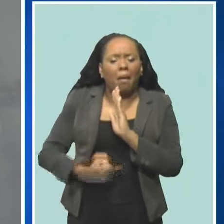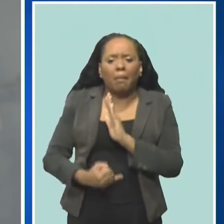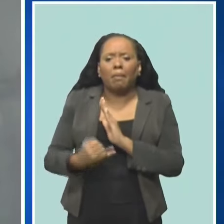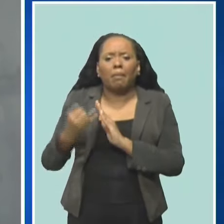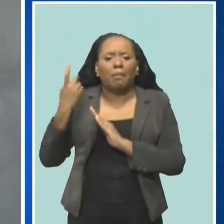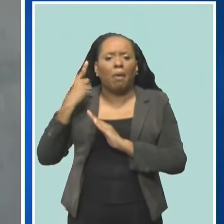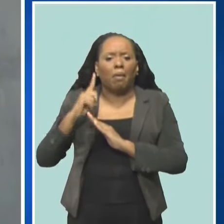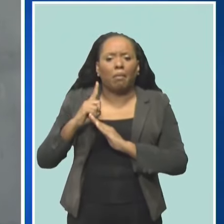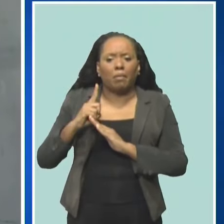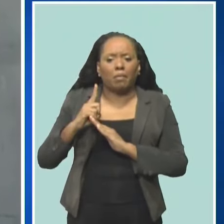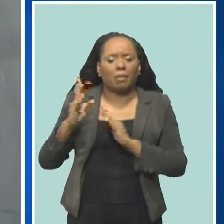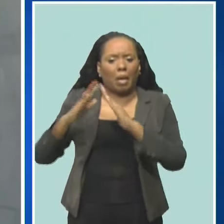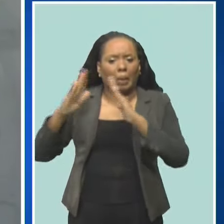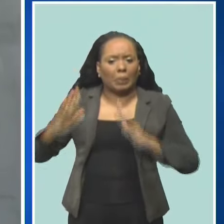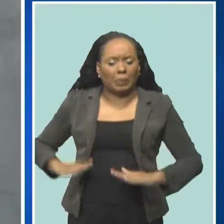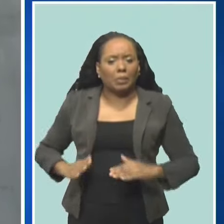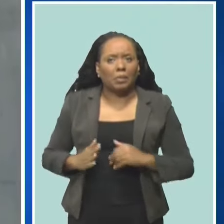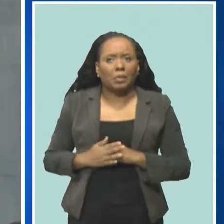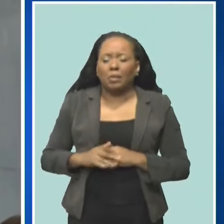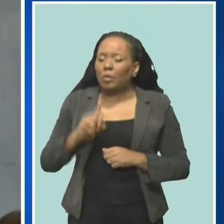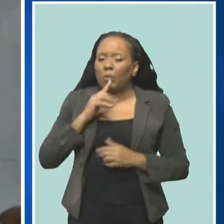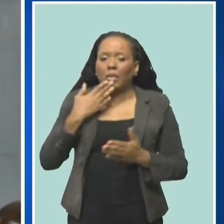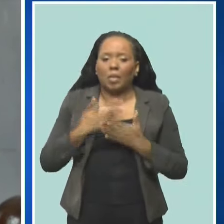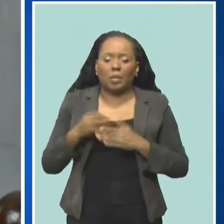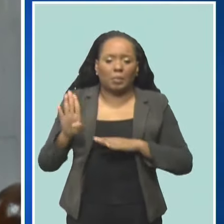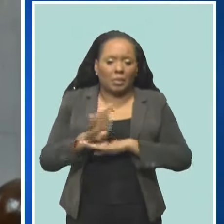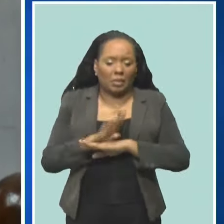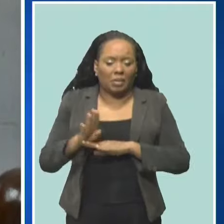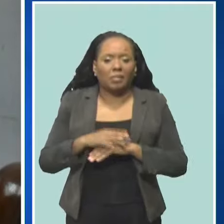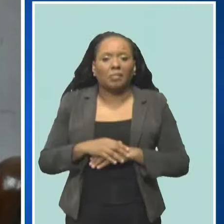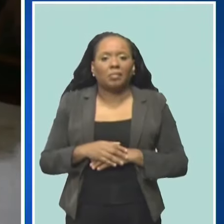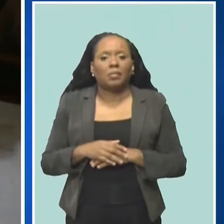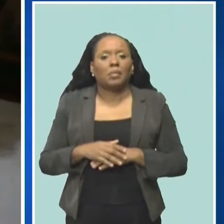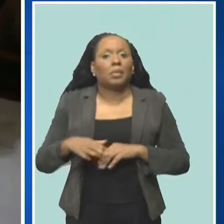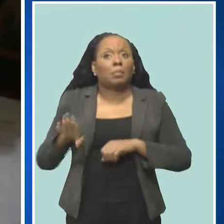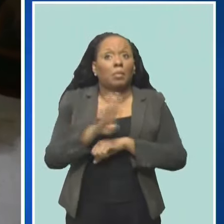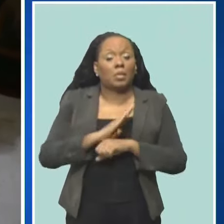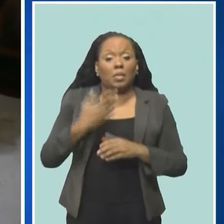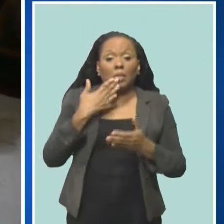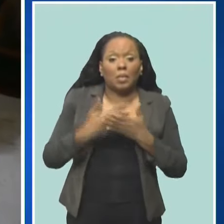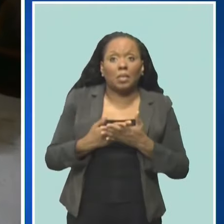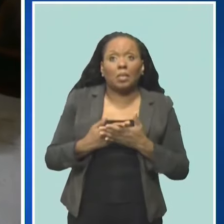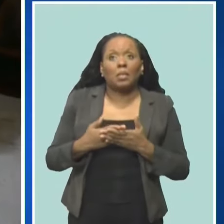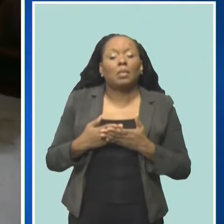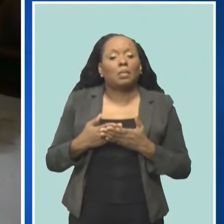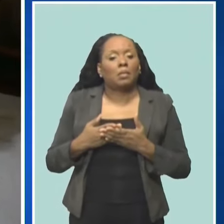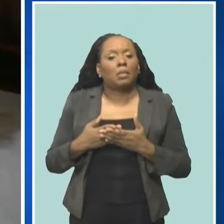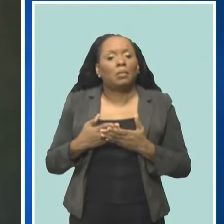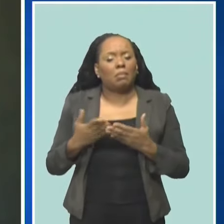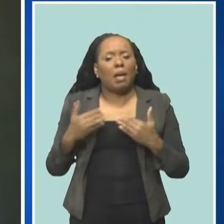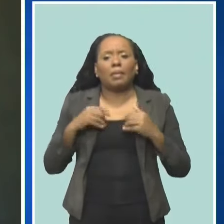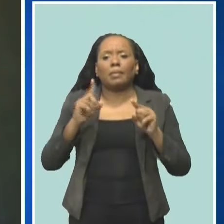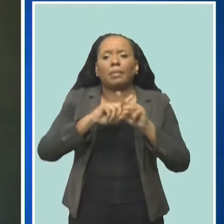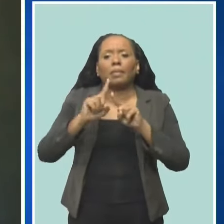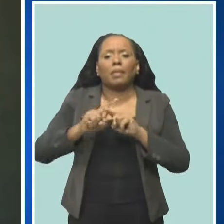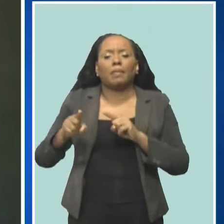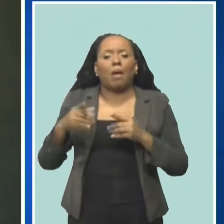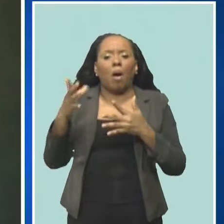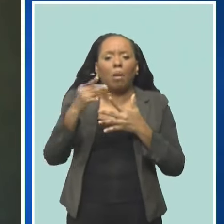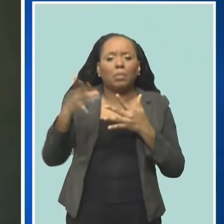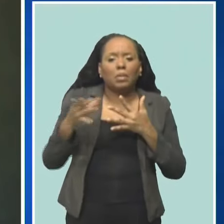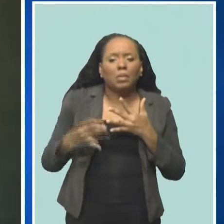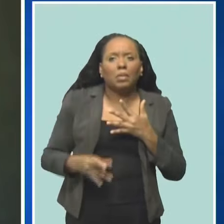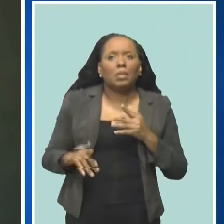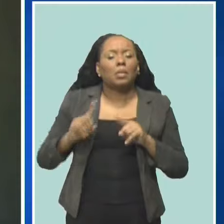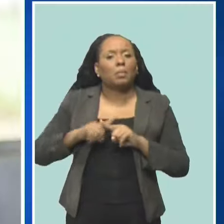business for me. She says Barbados is attractive and offers options, but one has to get adjusted. It was a culture